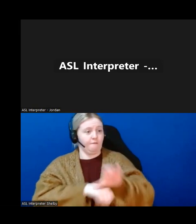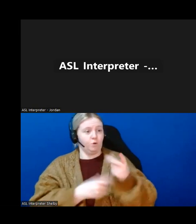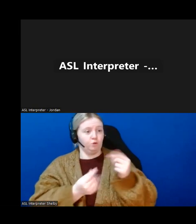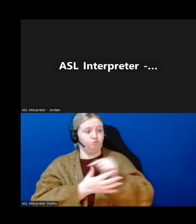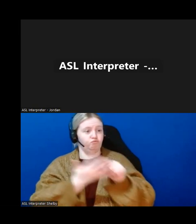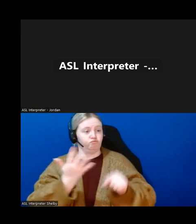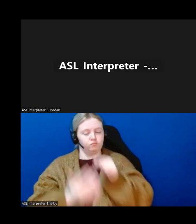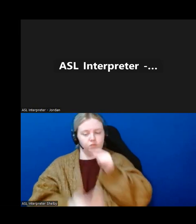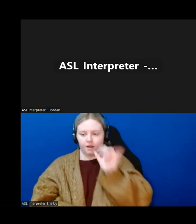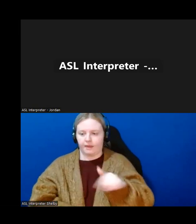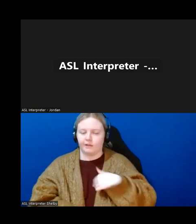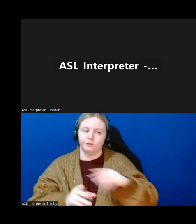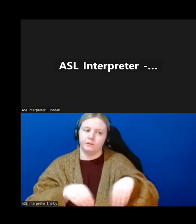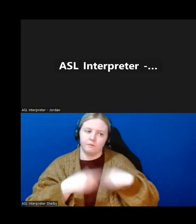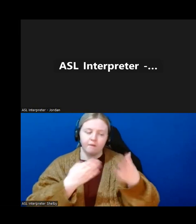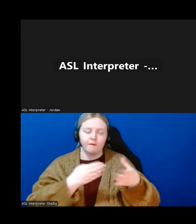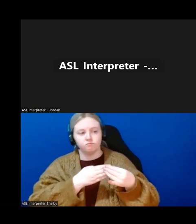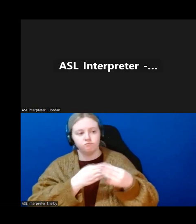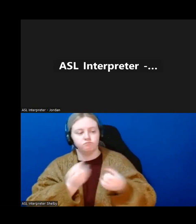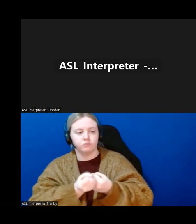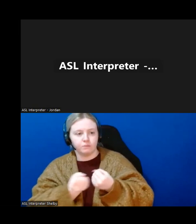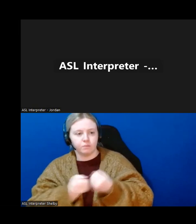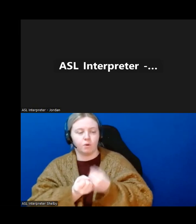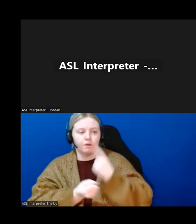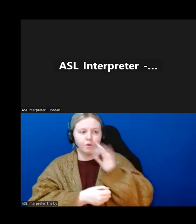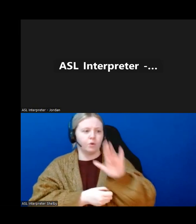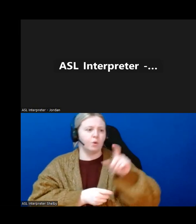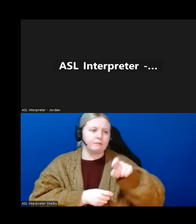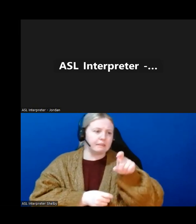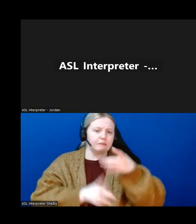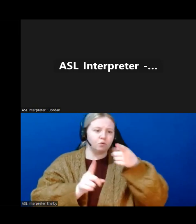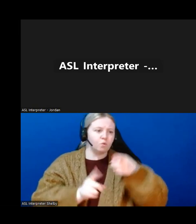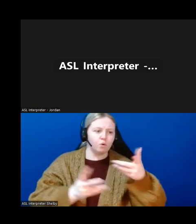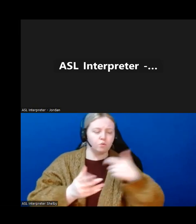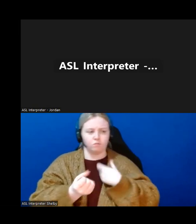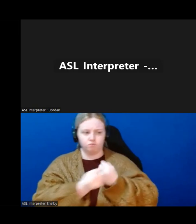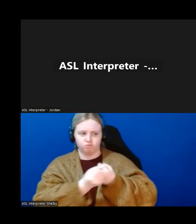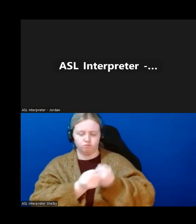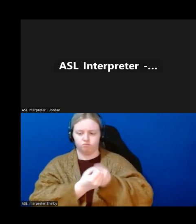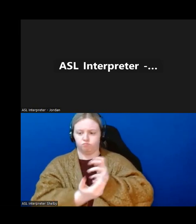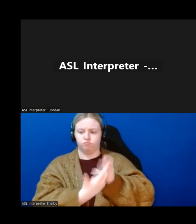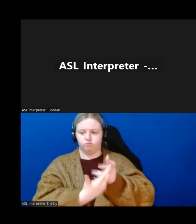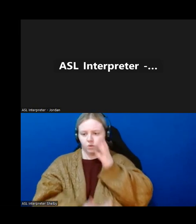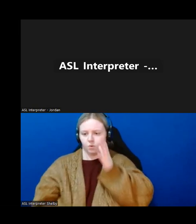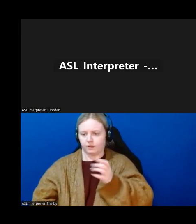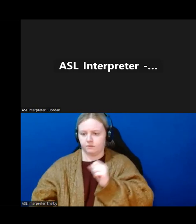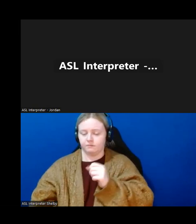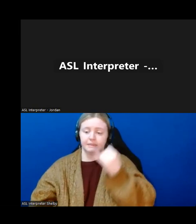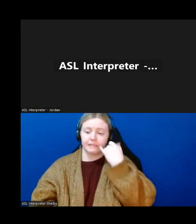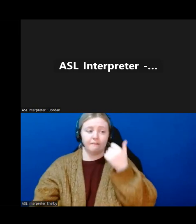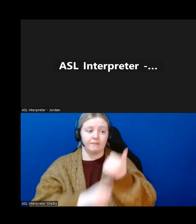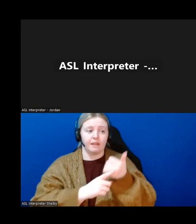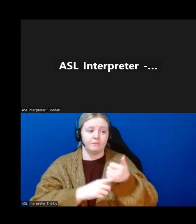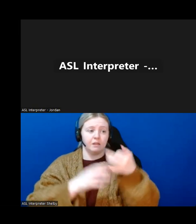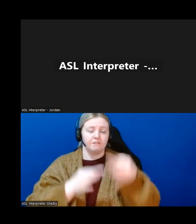just provide the guidance and advice for what they're asking to do and the best practice. If they choose not to take